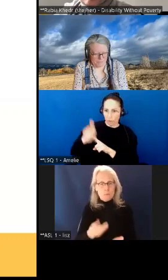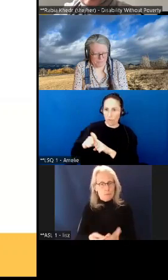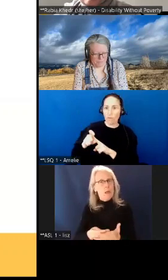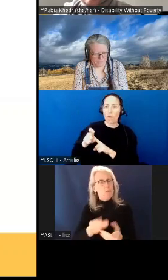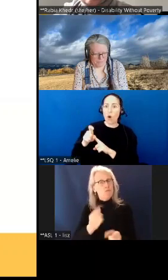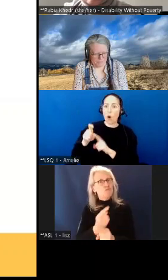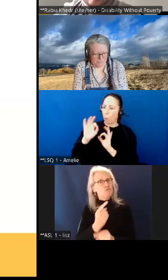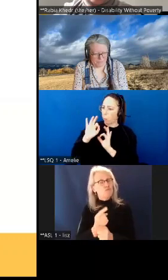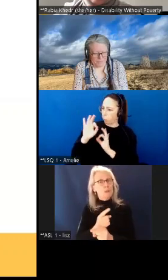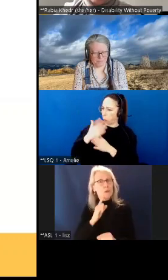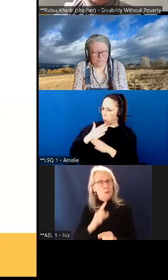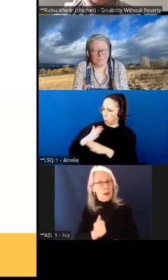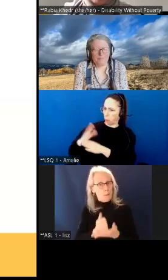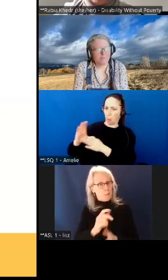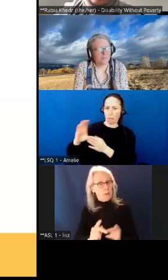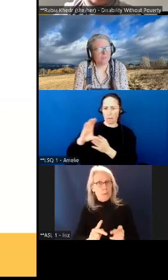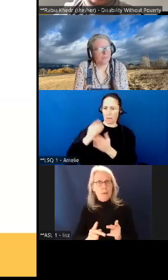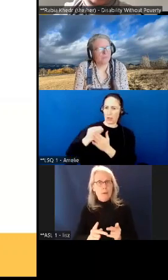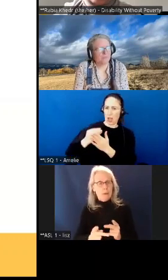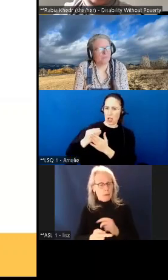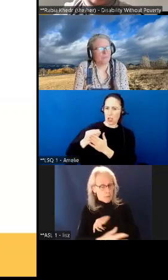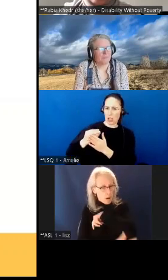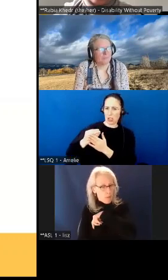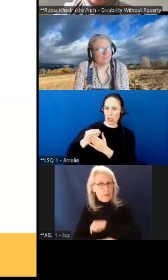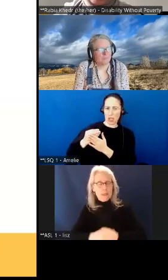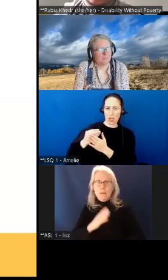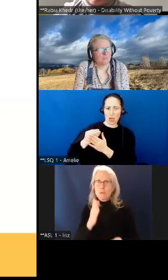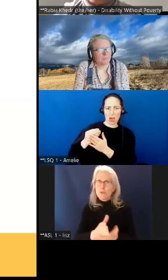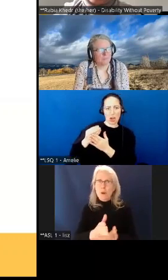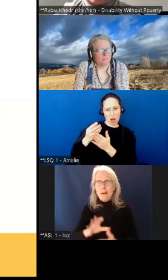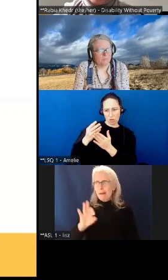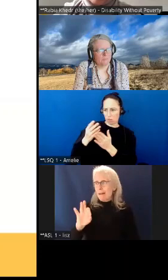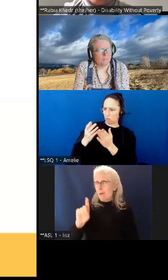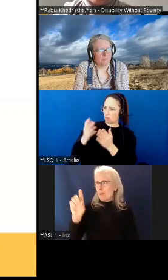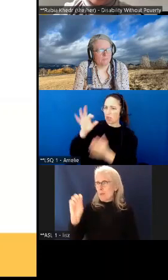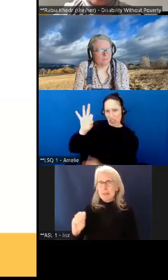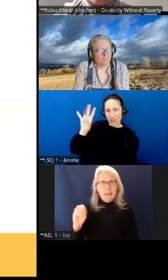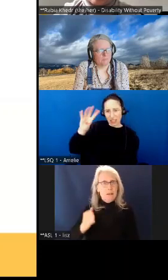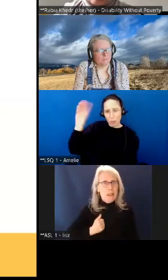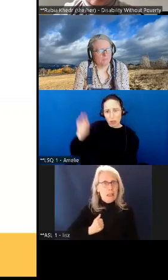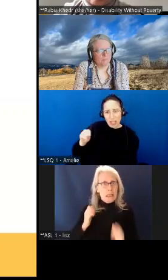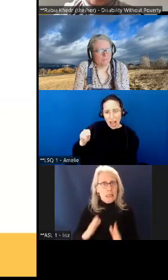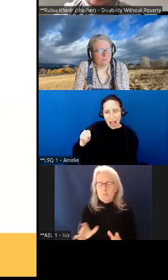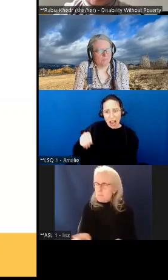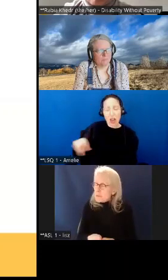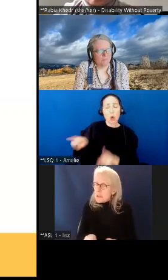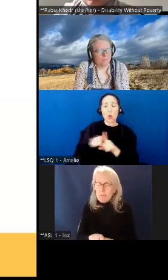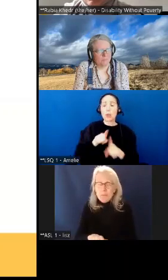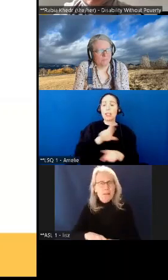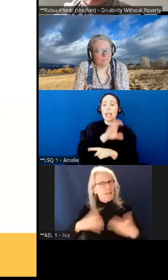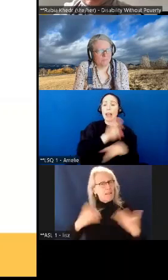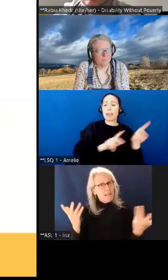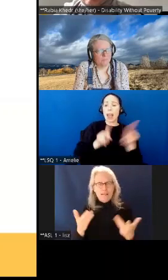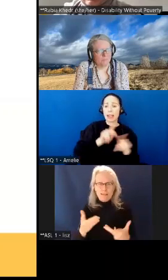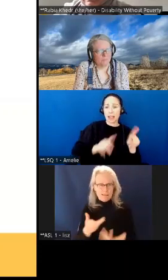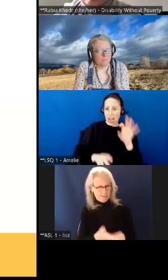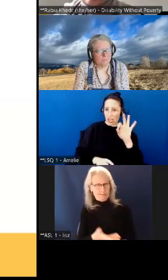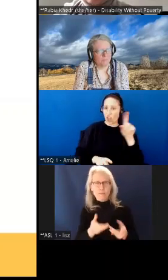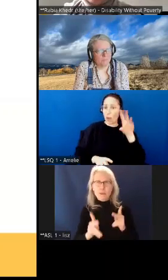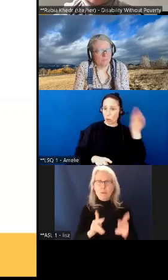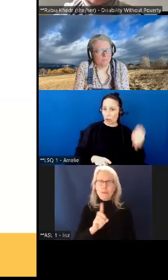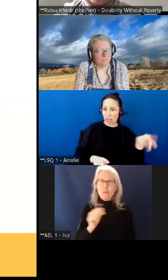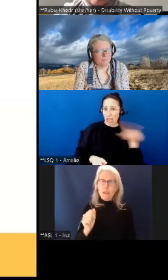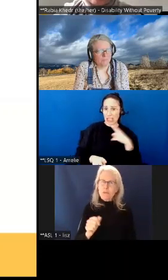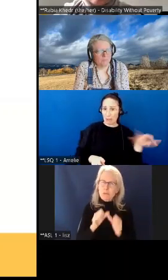out of poverty 91 of canadians spoke that similar truth that they want the